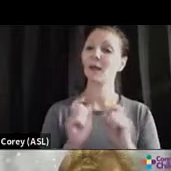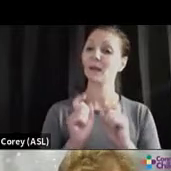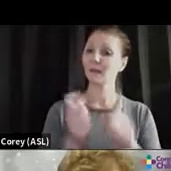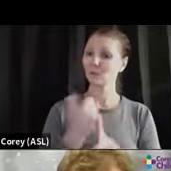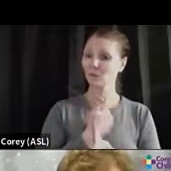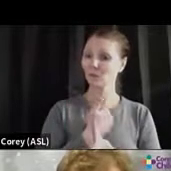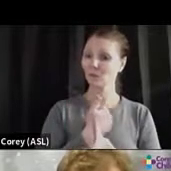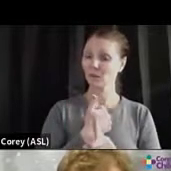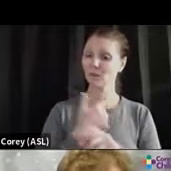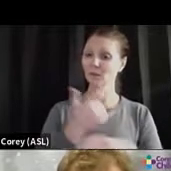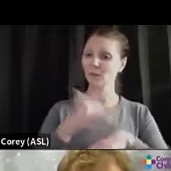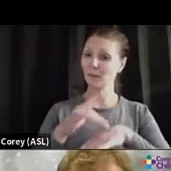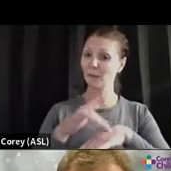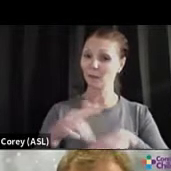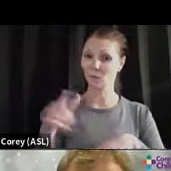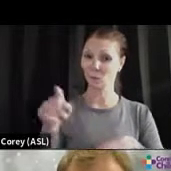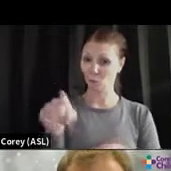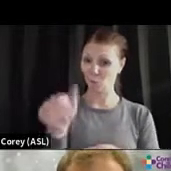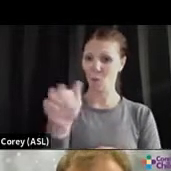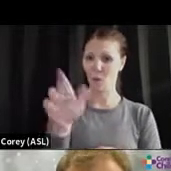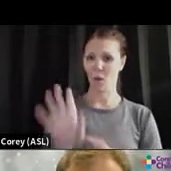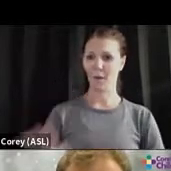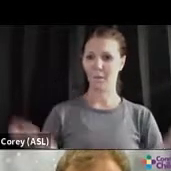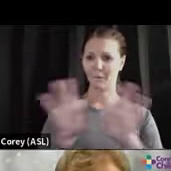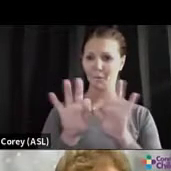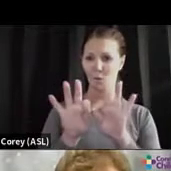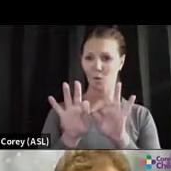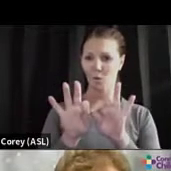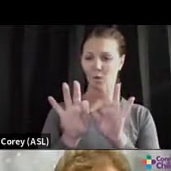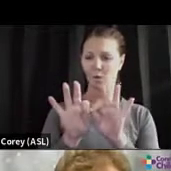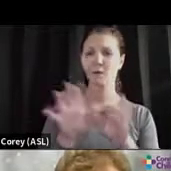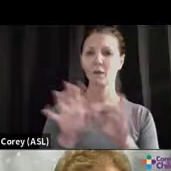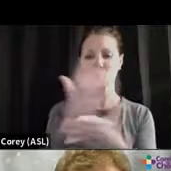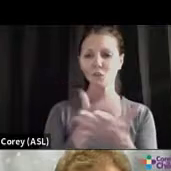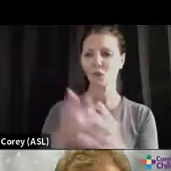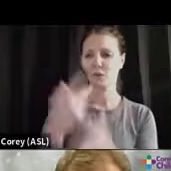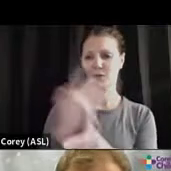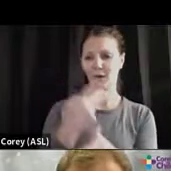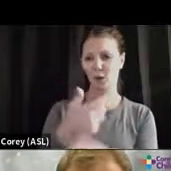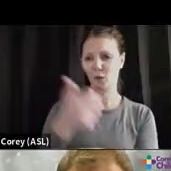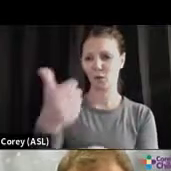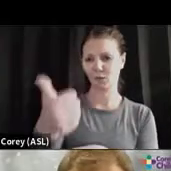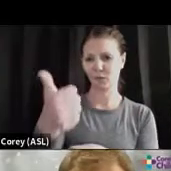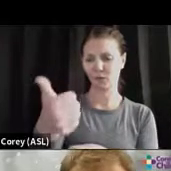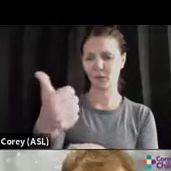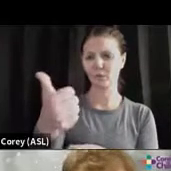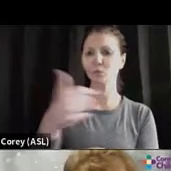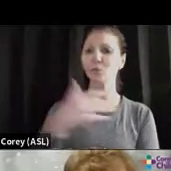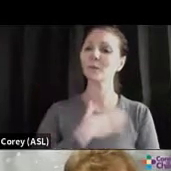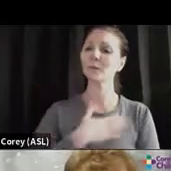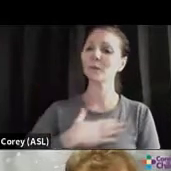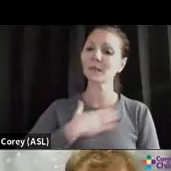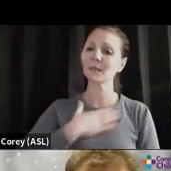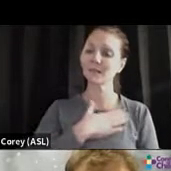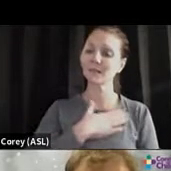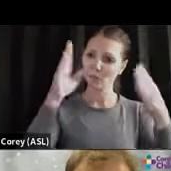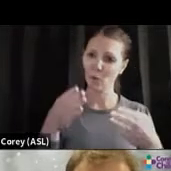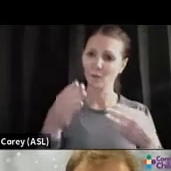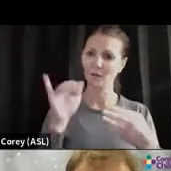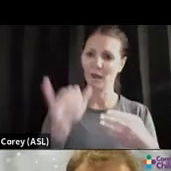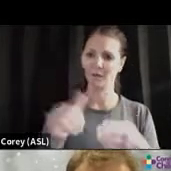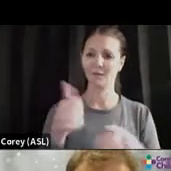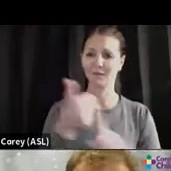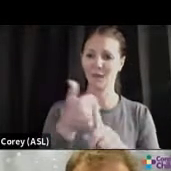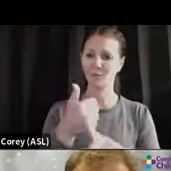You are important. You deserve to take care of yourself. So please, please focus on that self care.